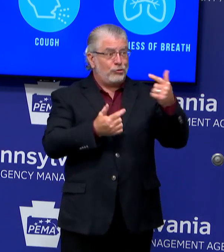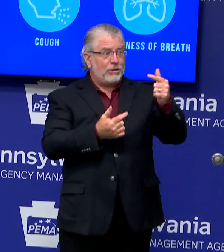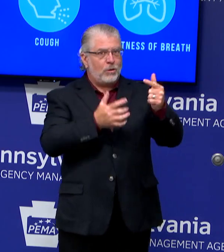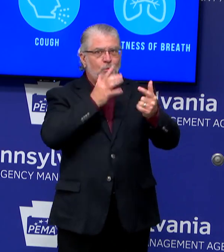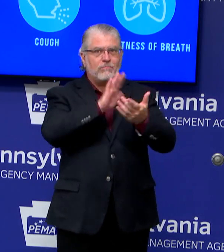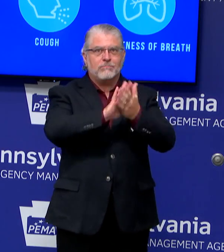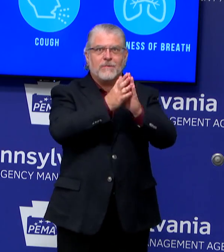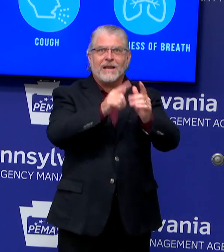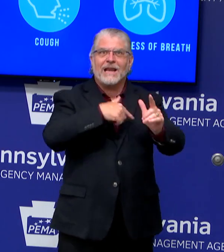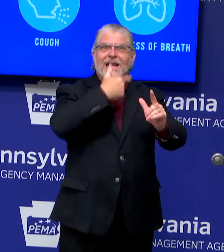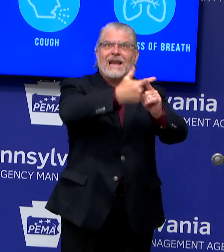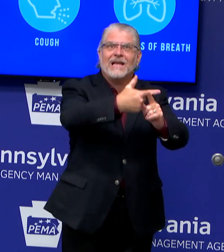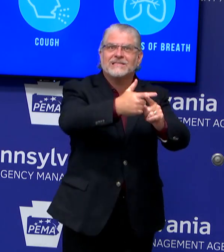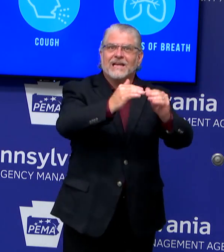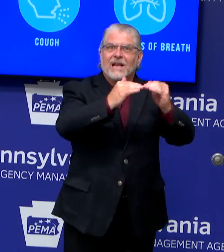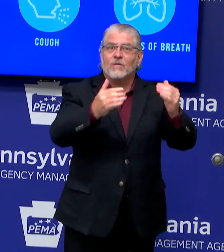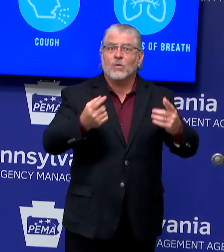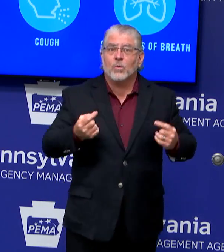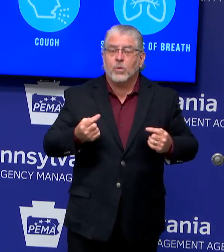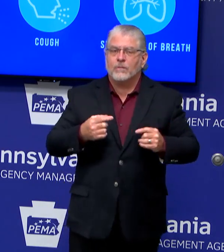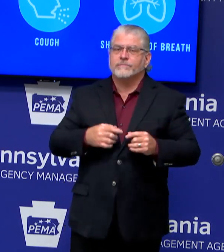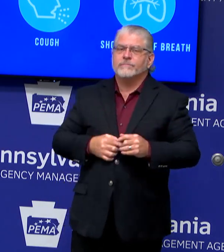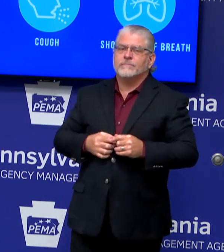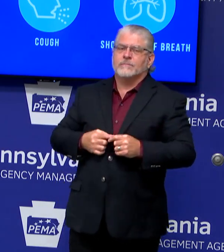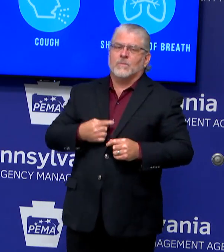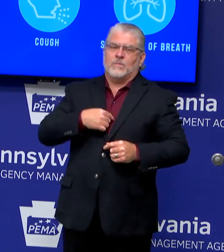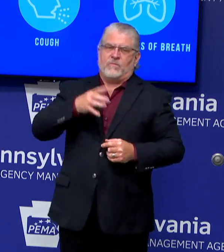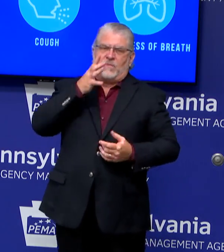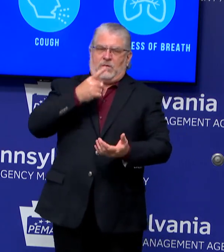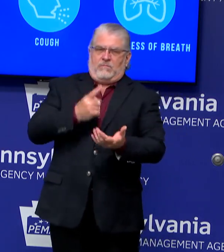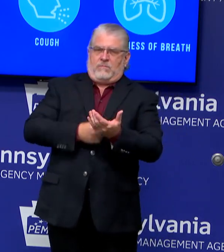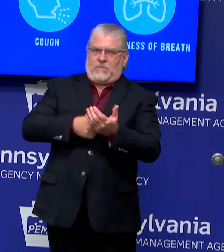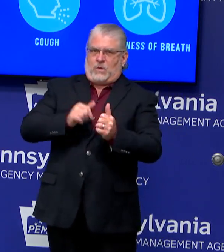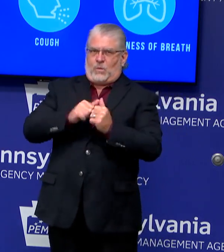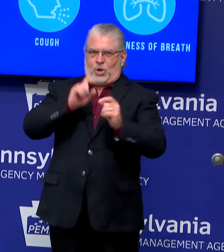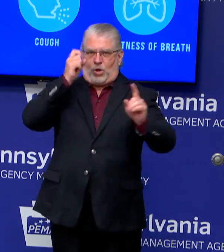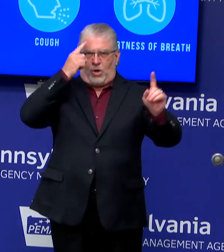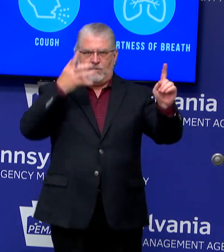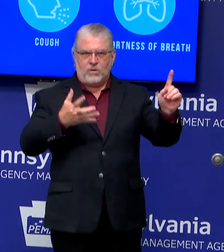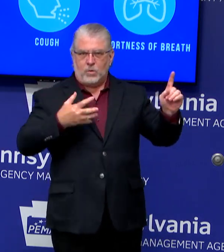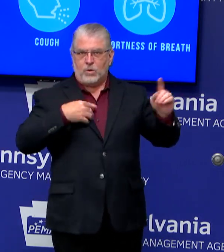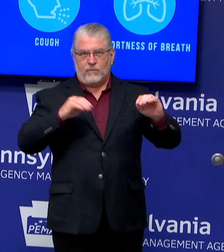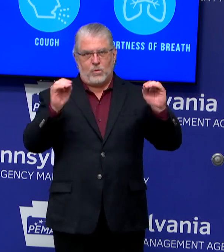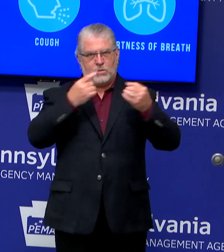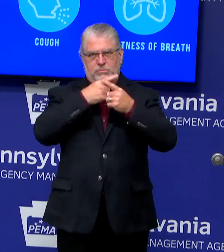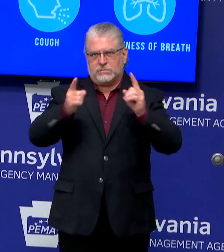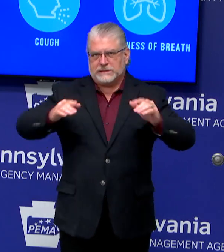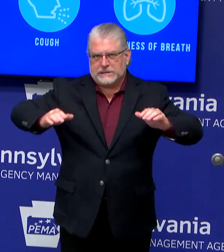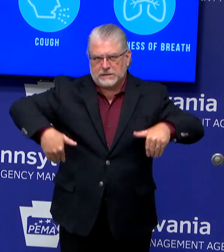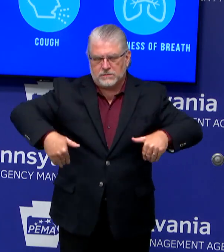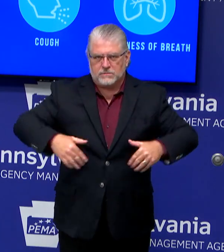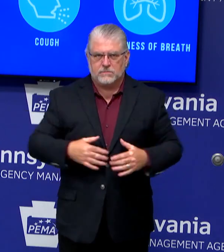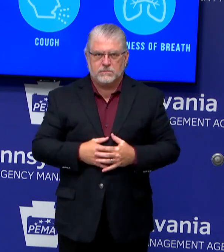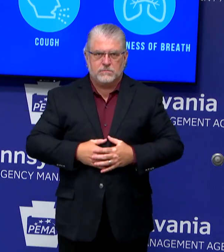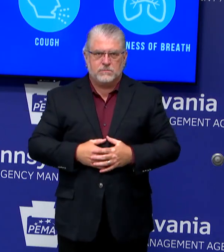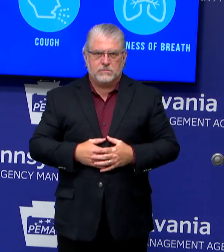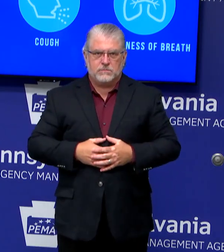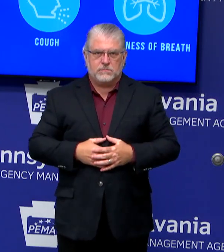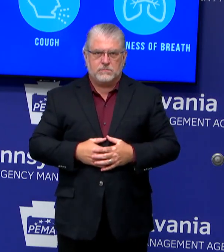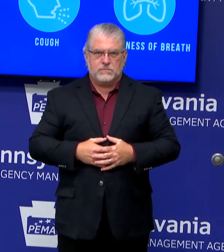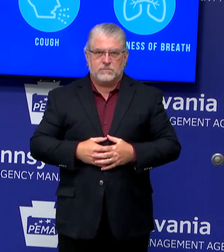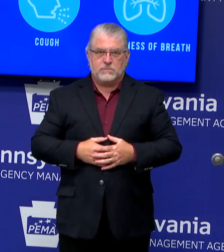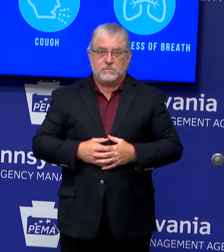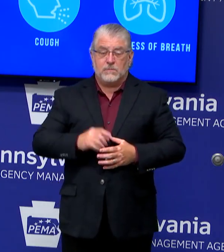we are talking about that with the governor's office and with the governor, so I have no announcements about that today. But that, the new normal is